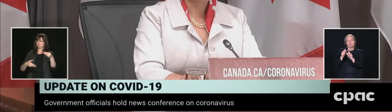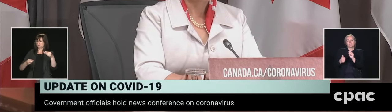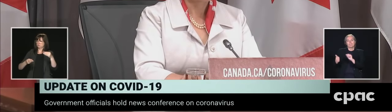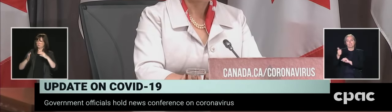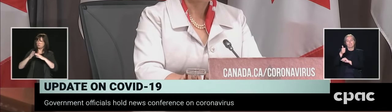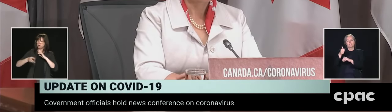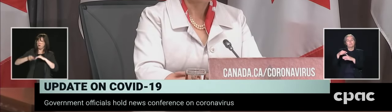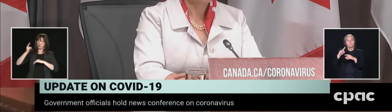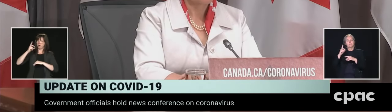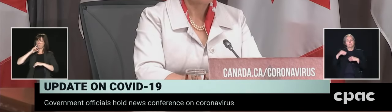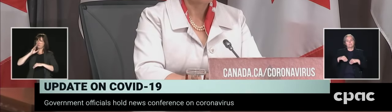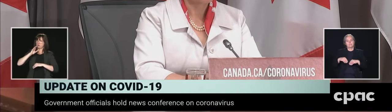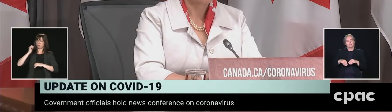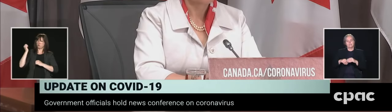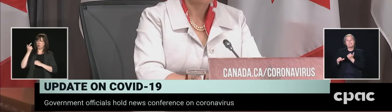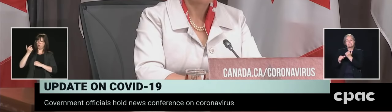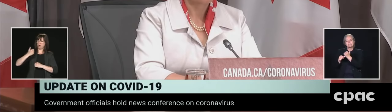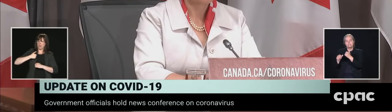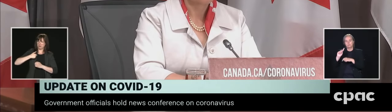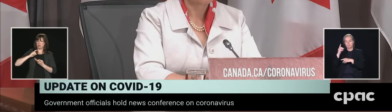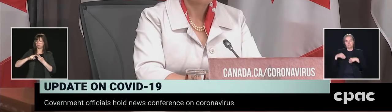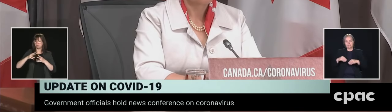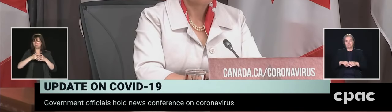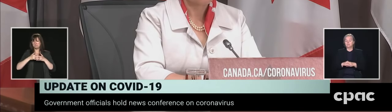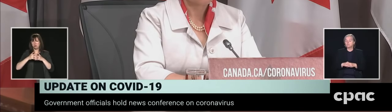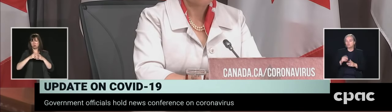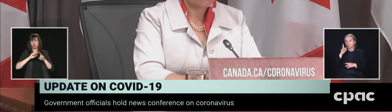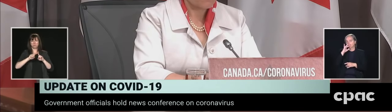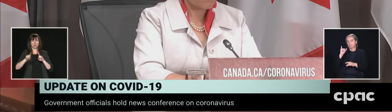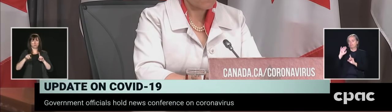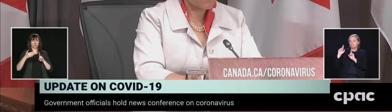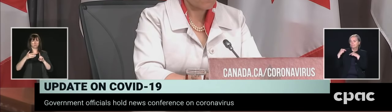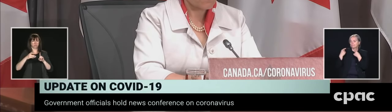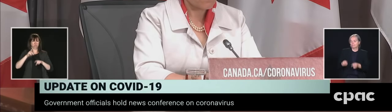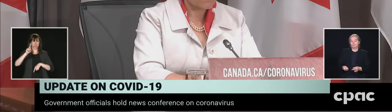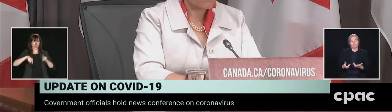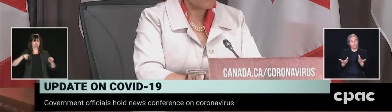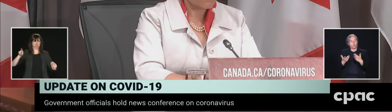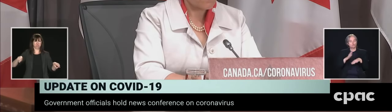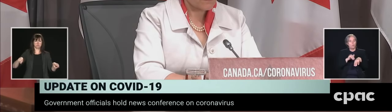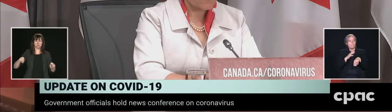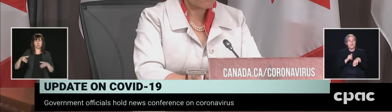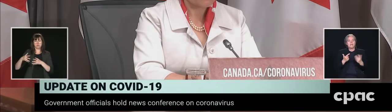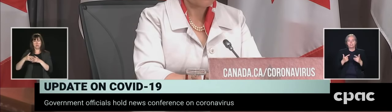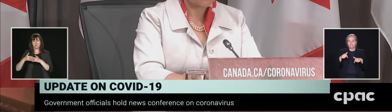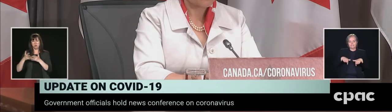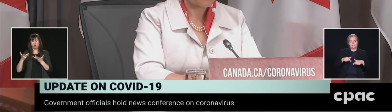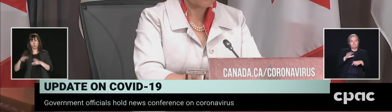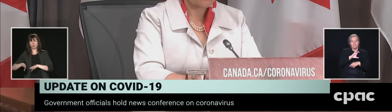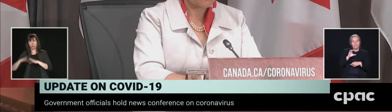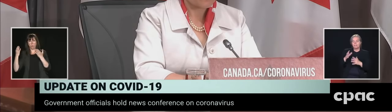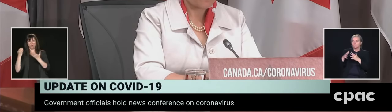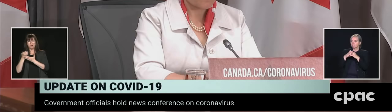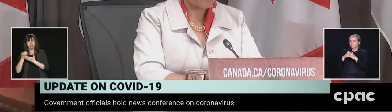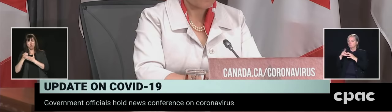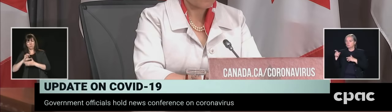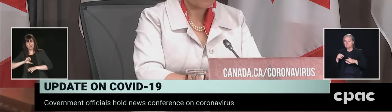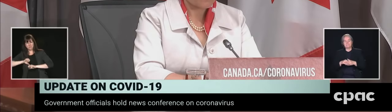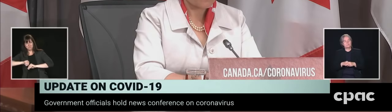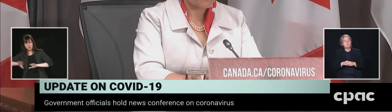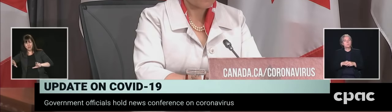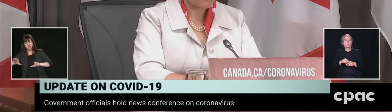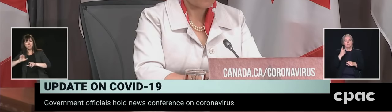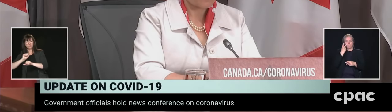and yet we're seeing dramatically different responses. There's pressure in the U.S. to reopen the economy and get back to work, but that hasn't seemed to manifest